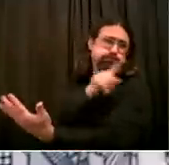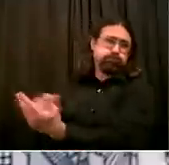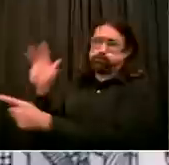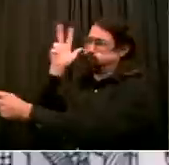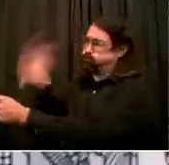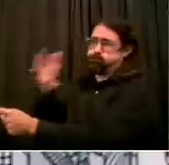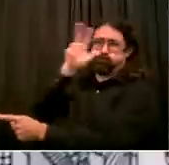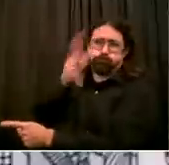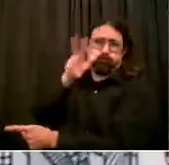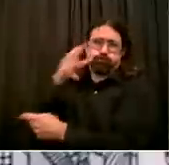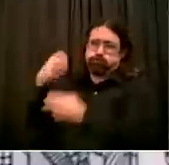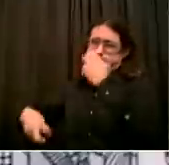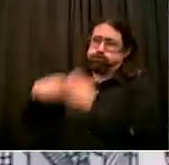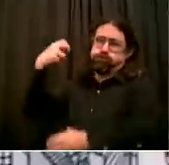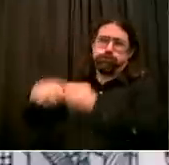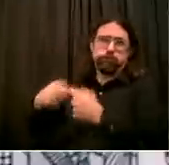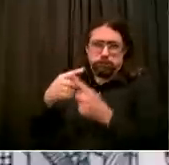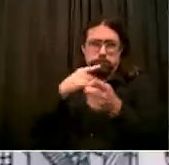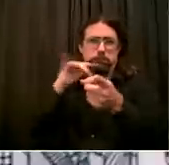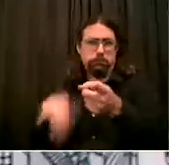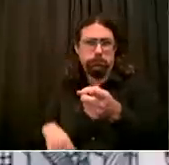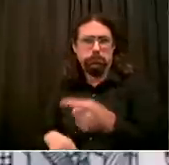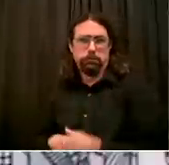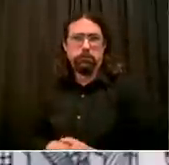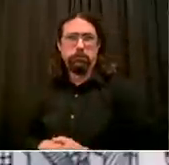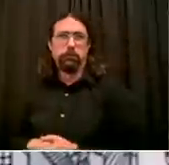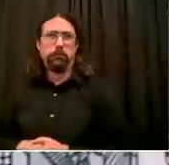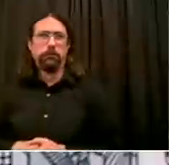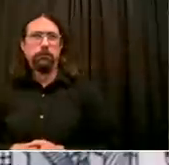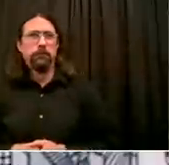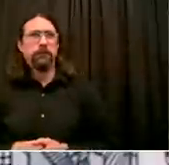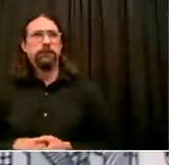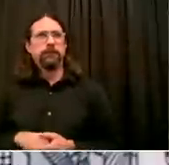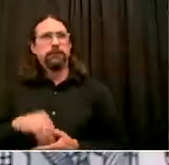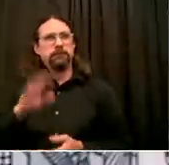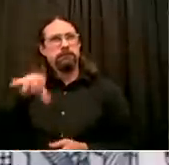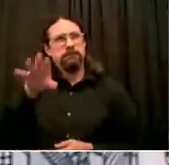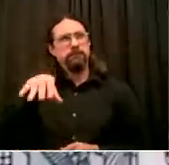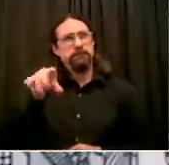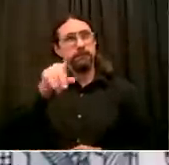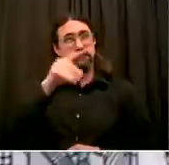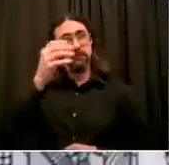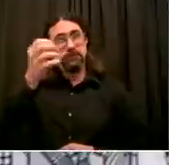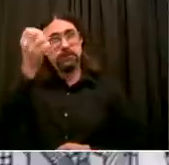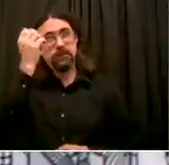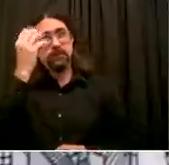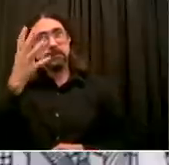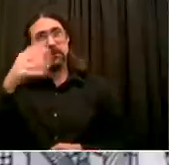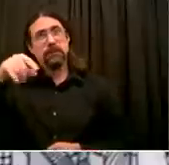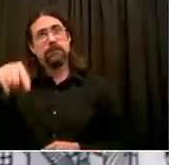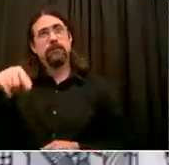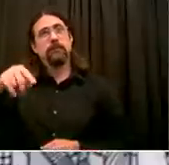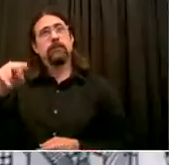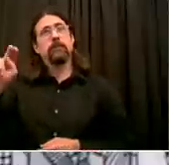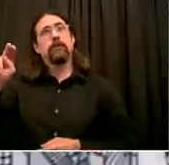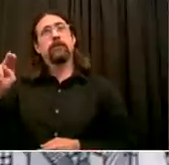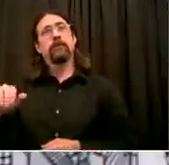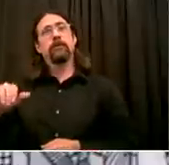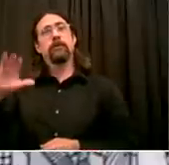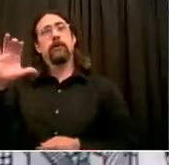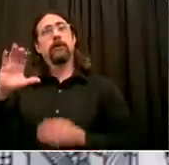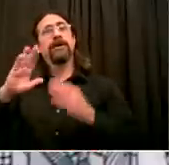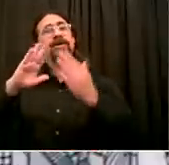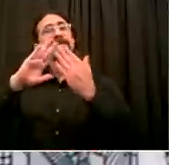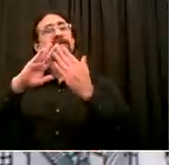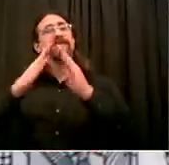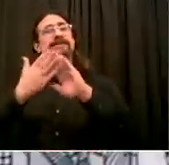who are politically connected, one of whom has been penalized in the past for nepotism. The other is, you know, very close to the Brooklyn